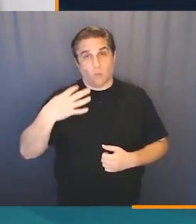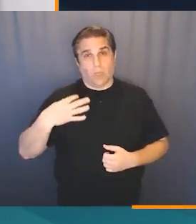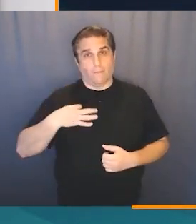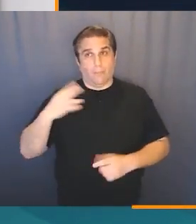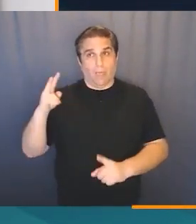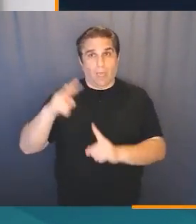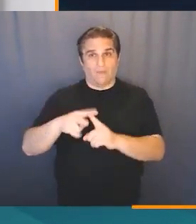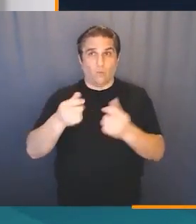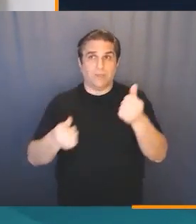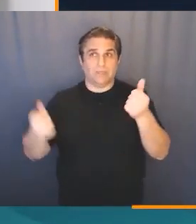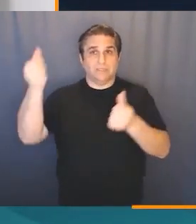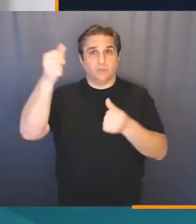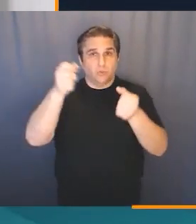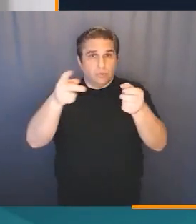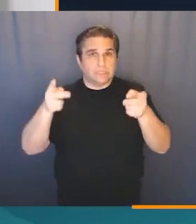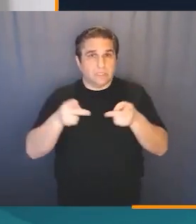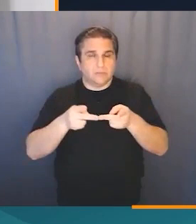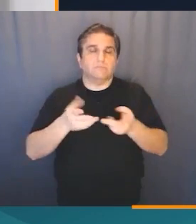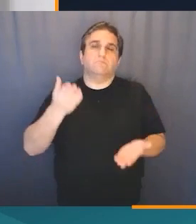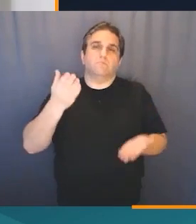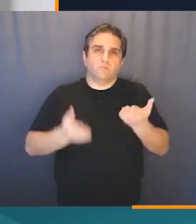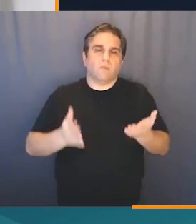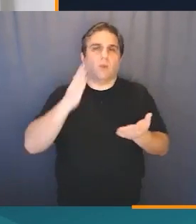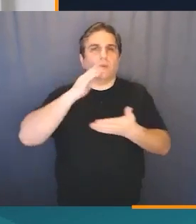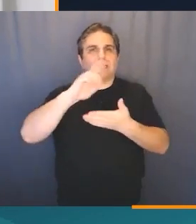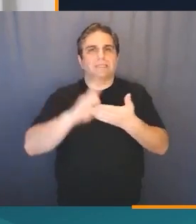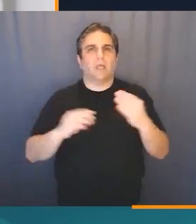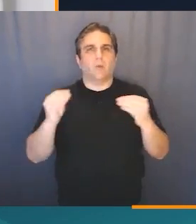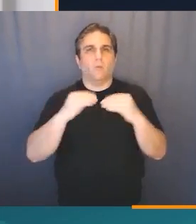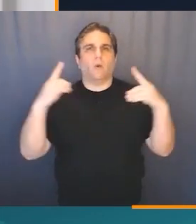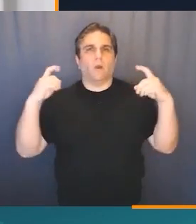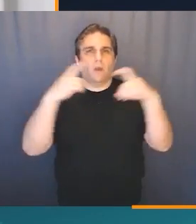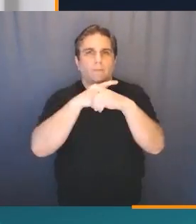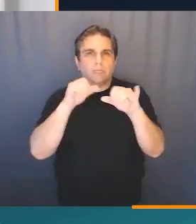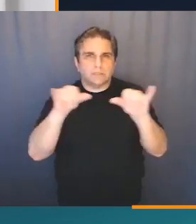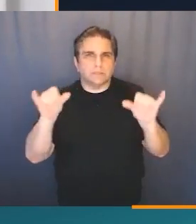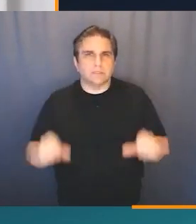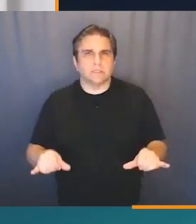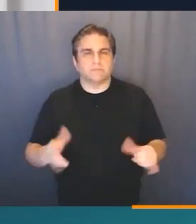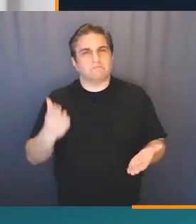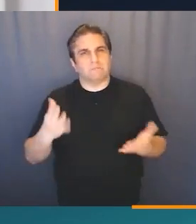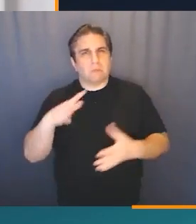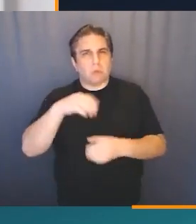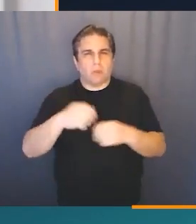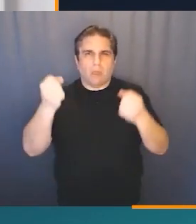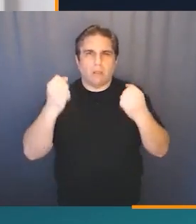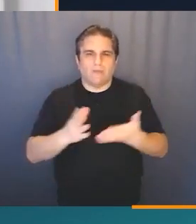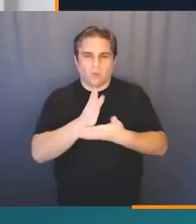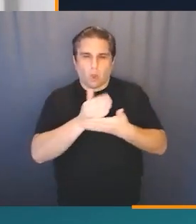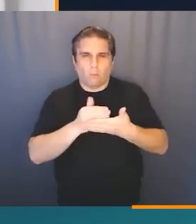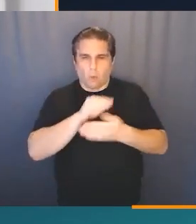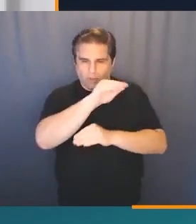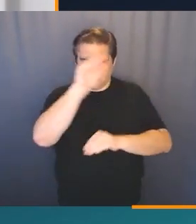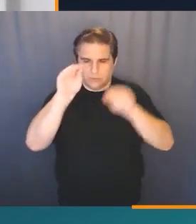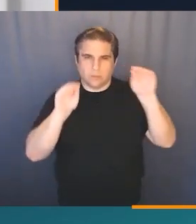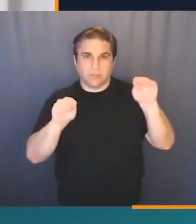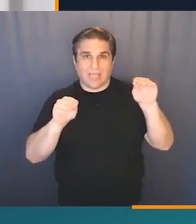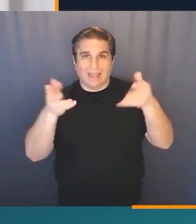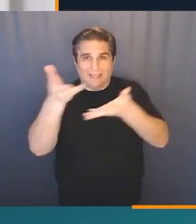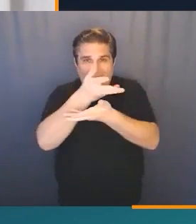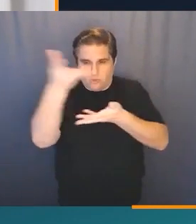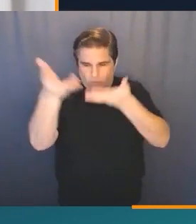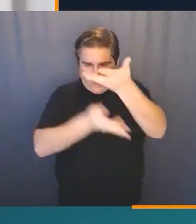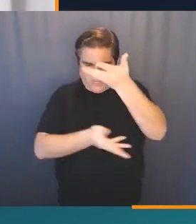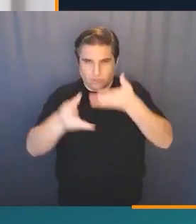you are applying for more senior positions, you can expect to design a more complex system, possibly with lots of components,